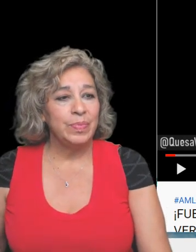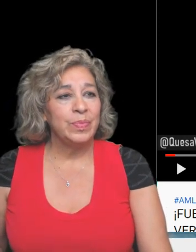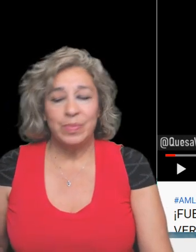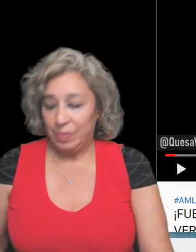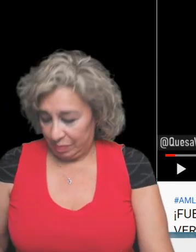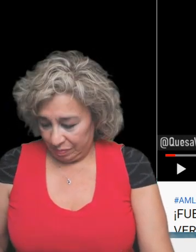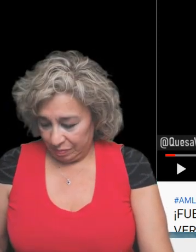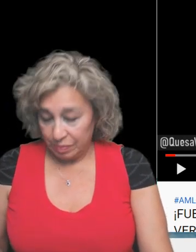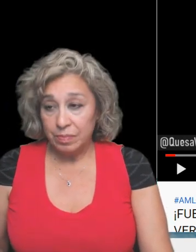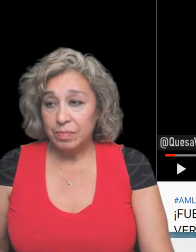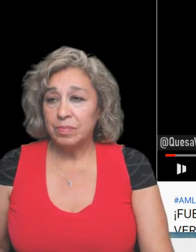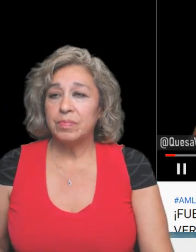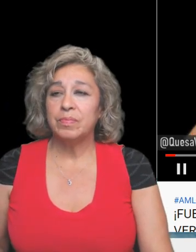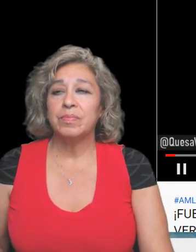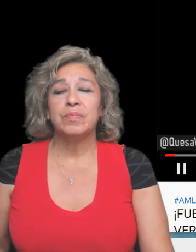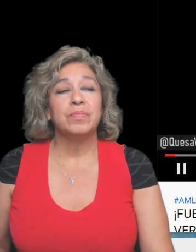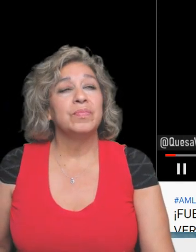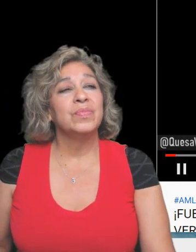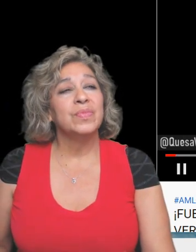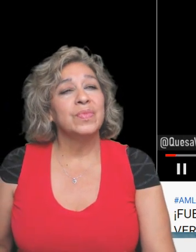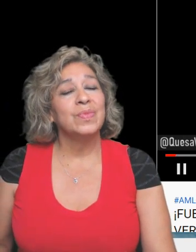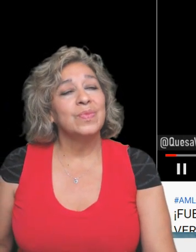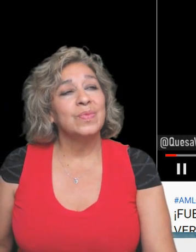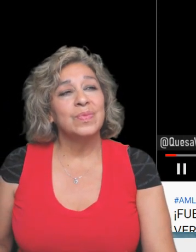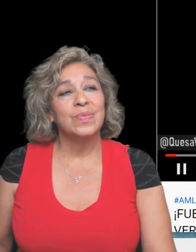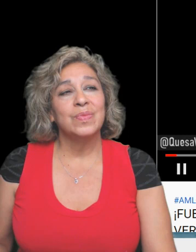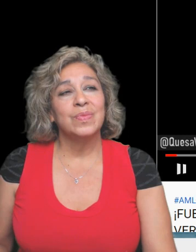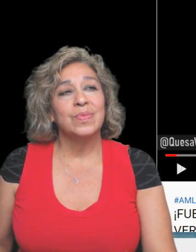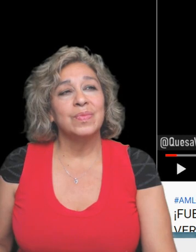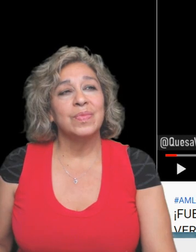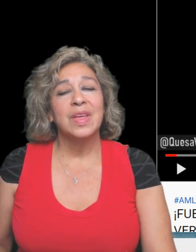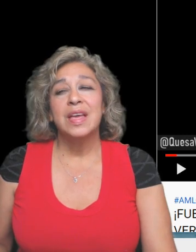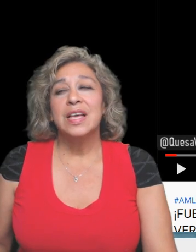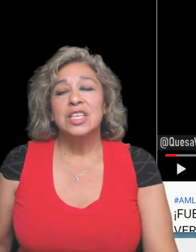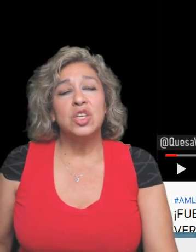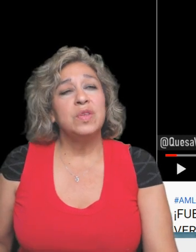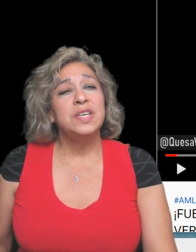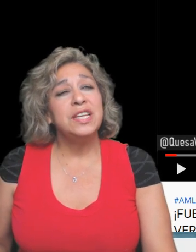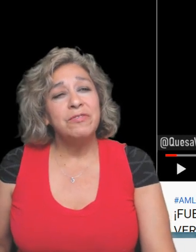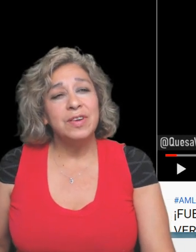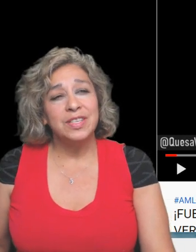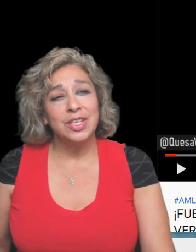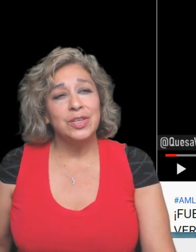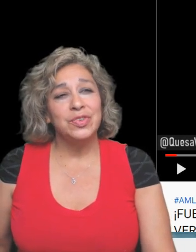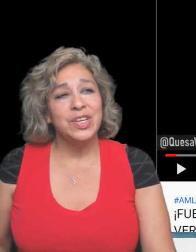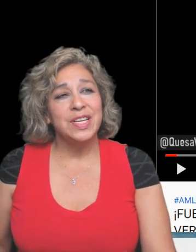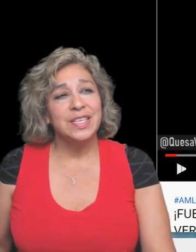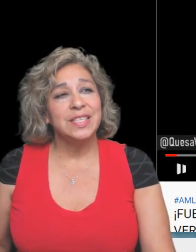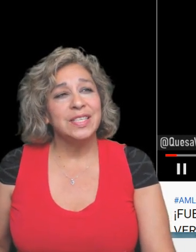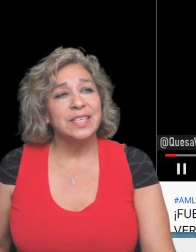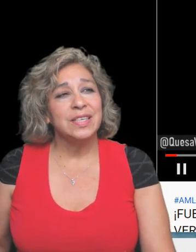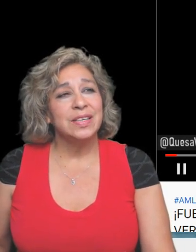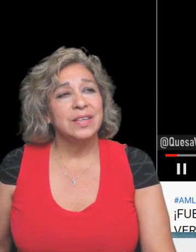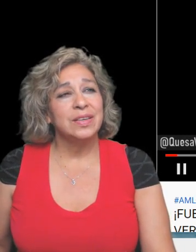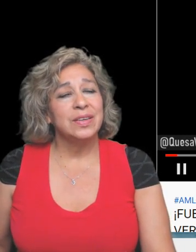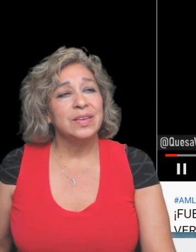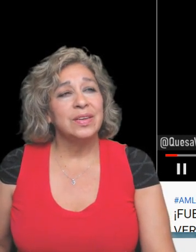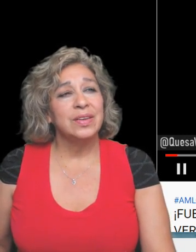so the different solution is